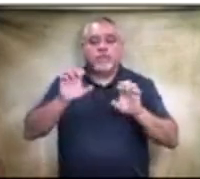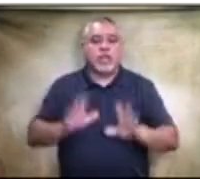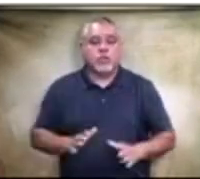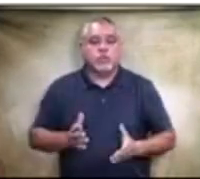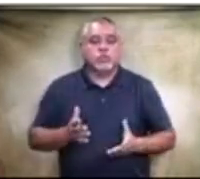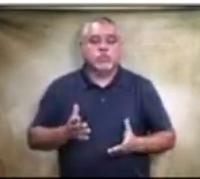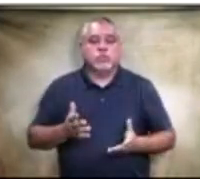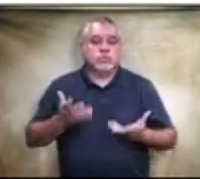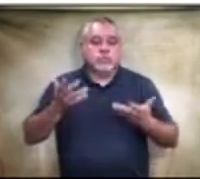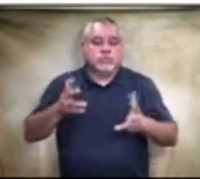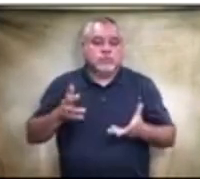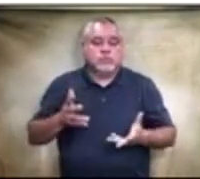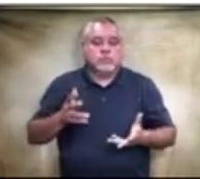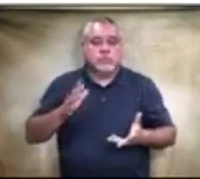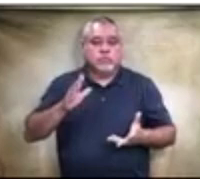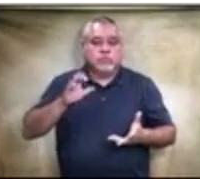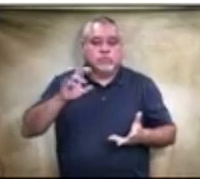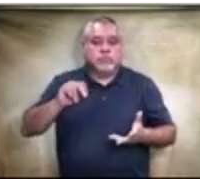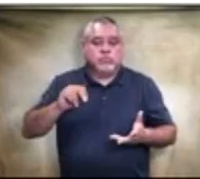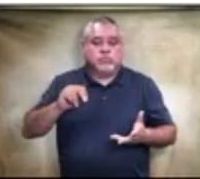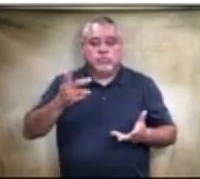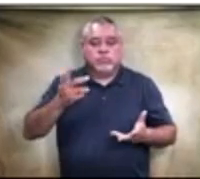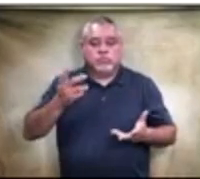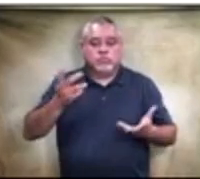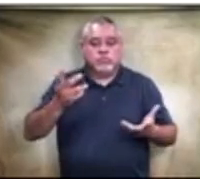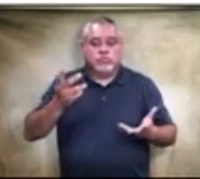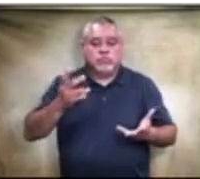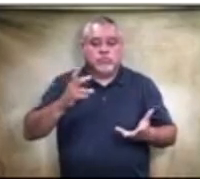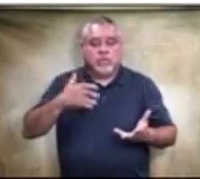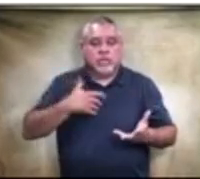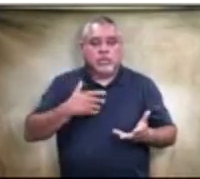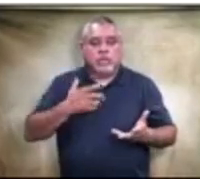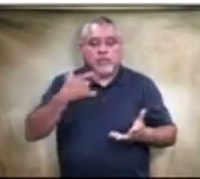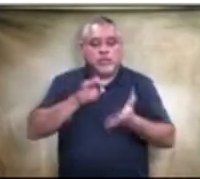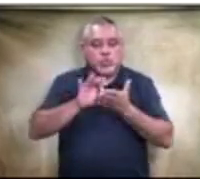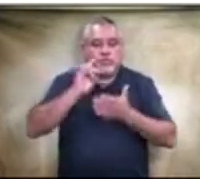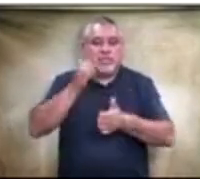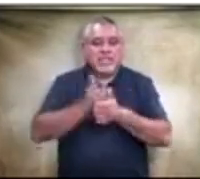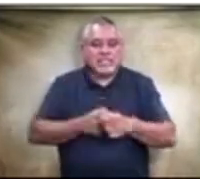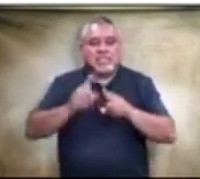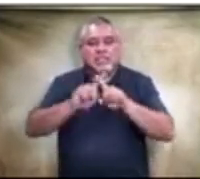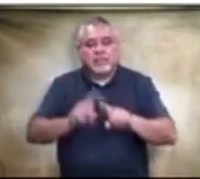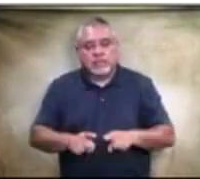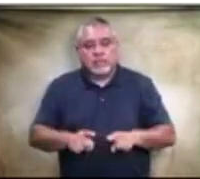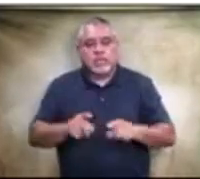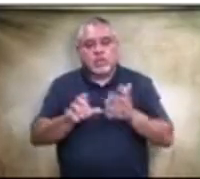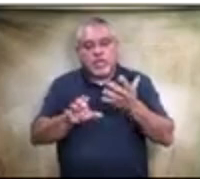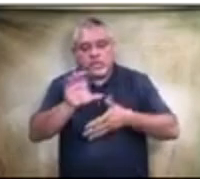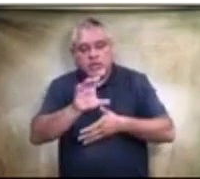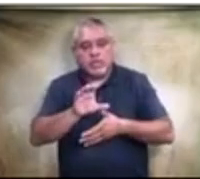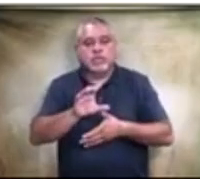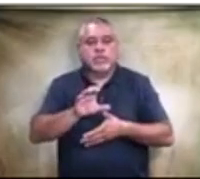been their scores for each different criteria is